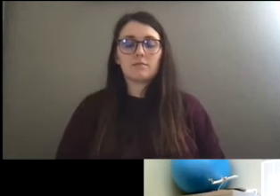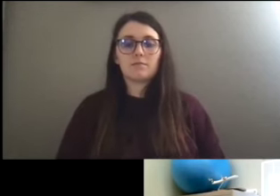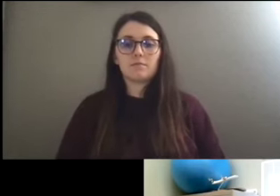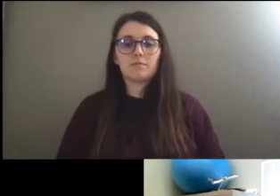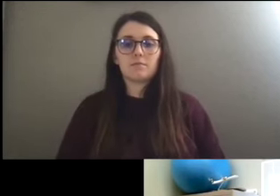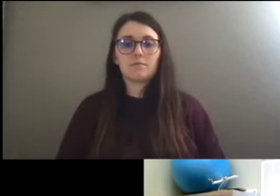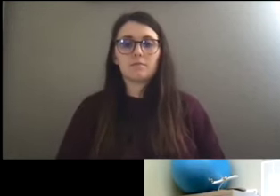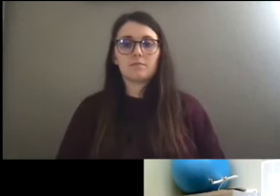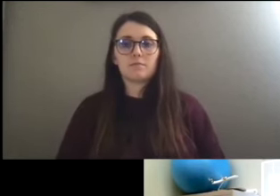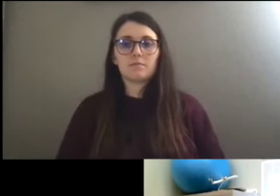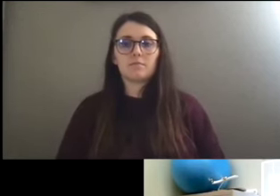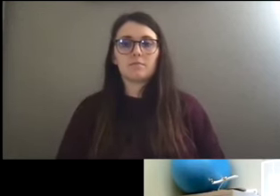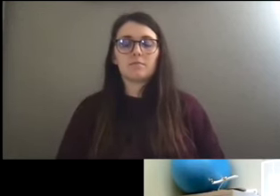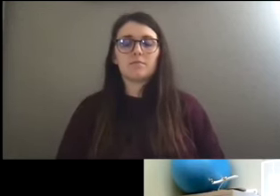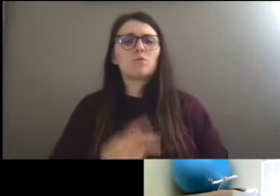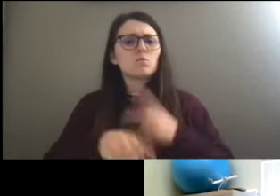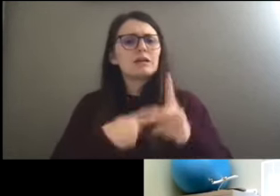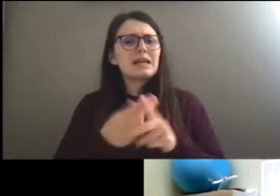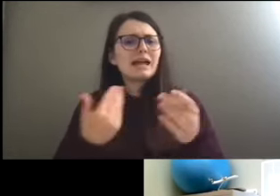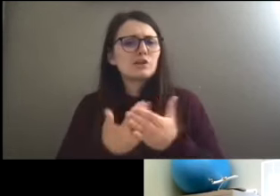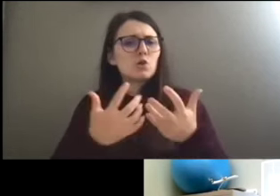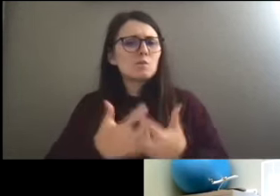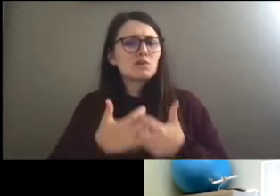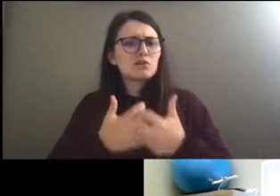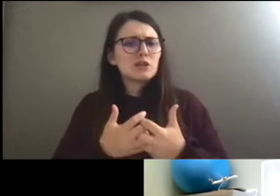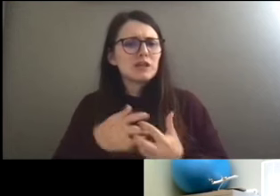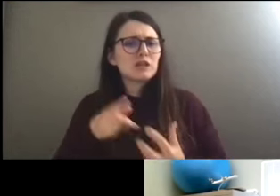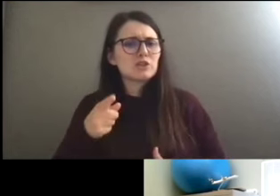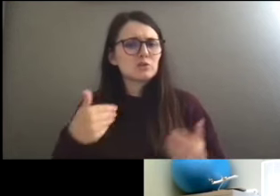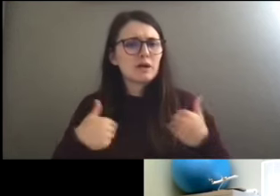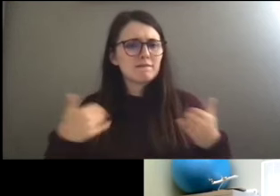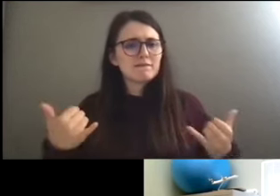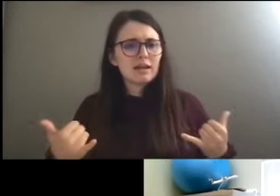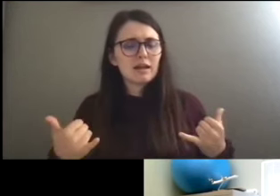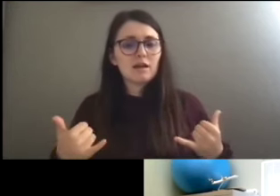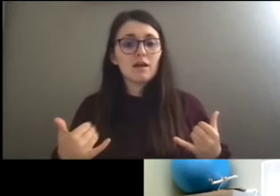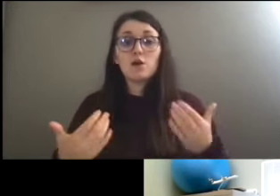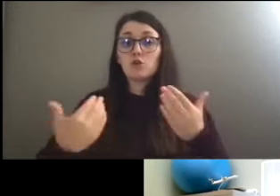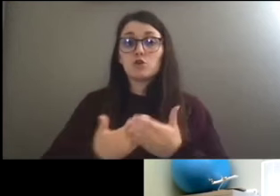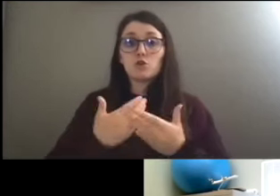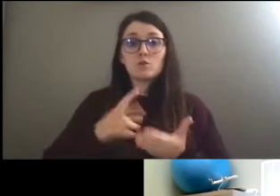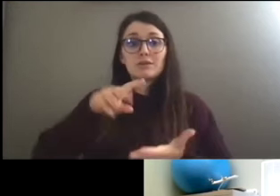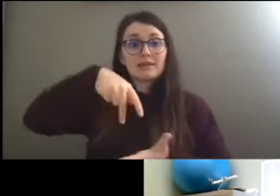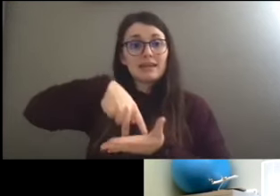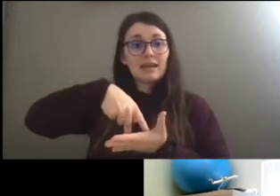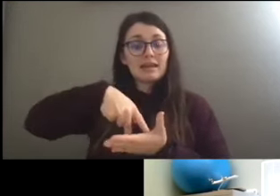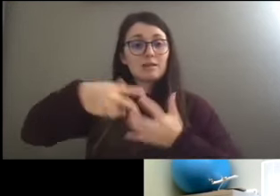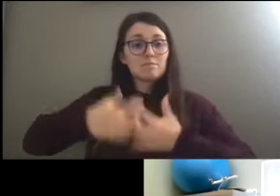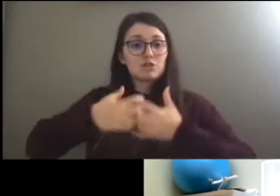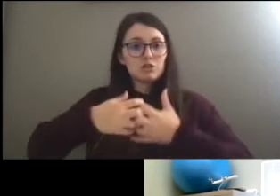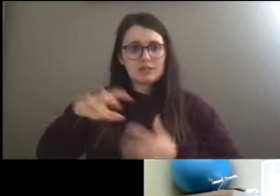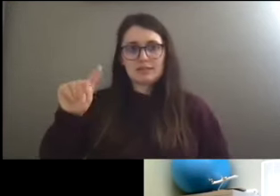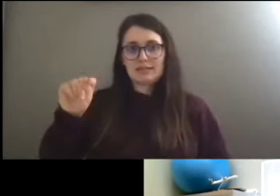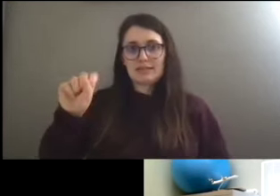What kind of new machines did you get? We got new scanning machines. So those are the TSA